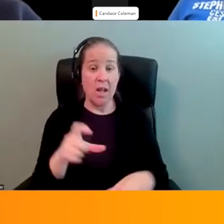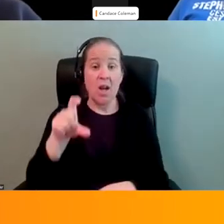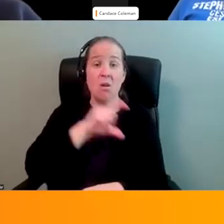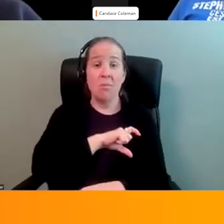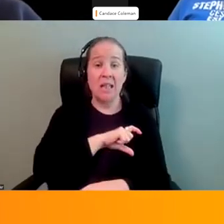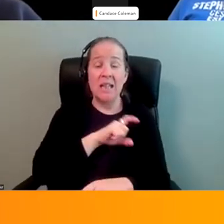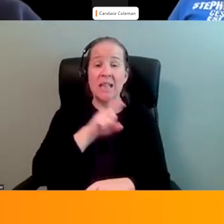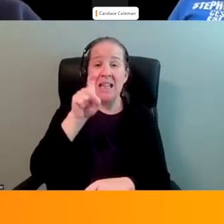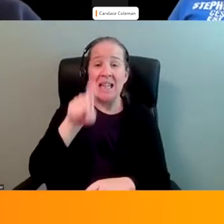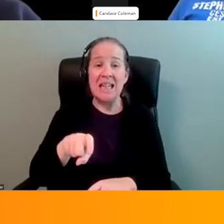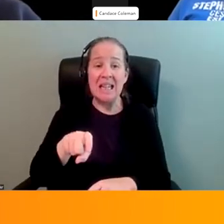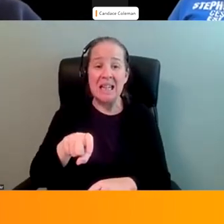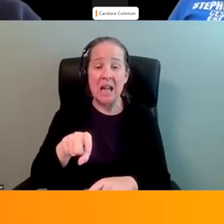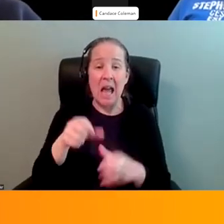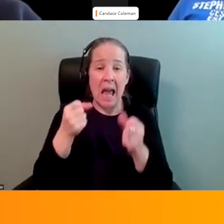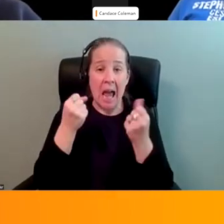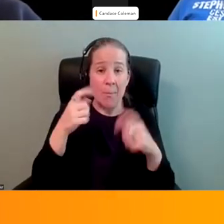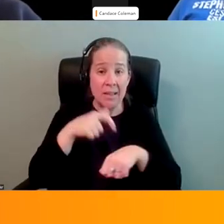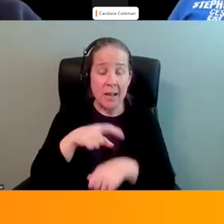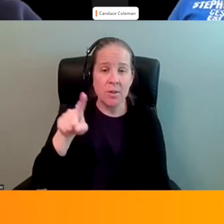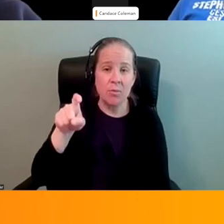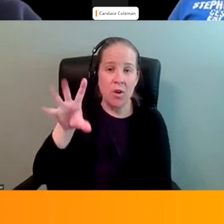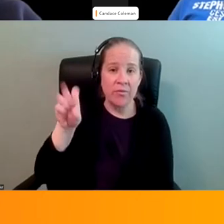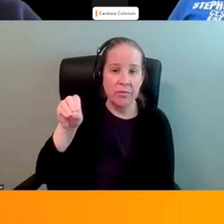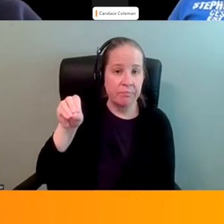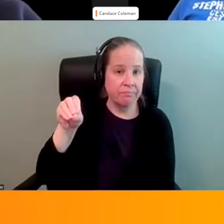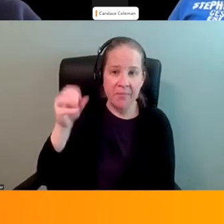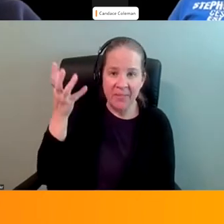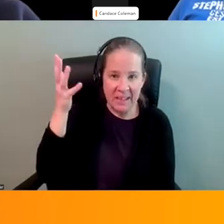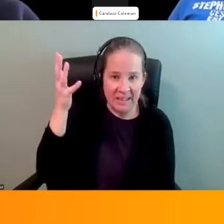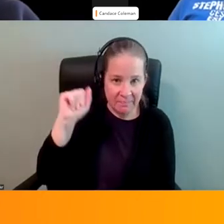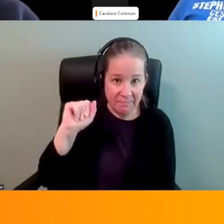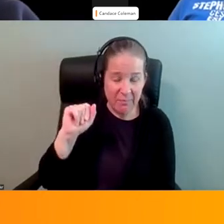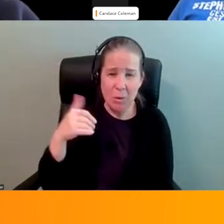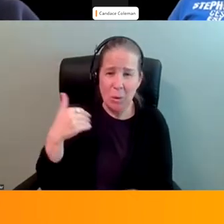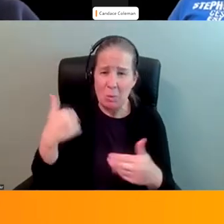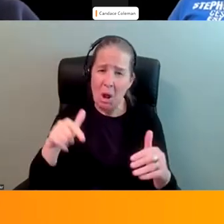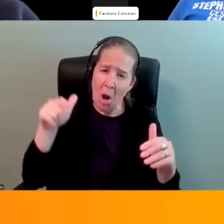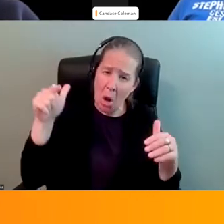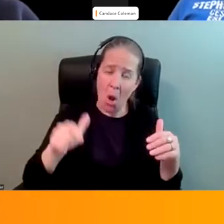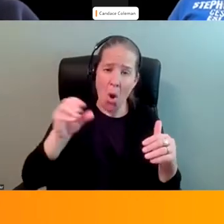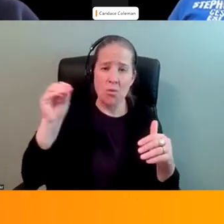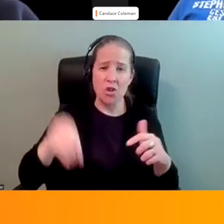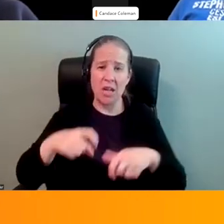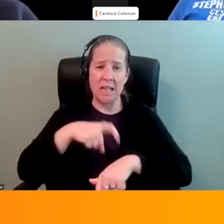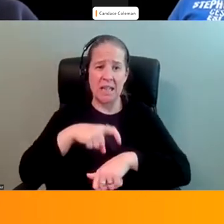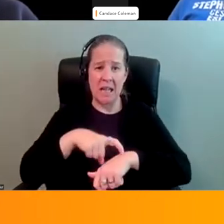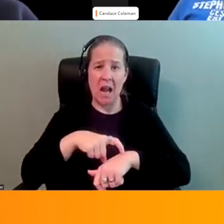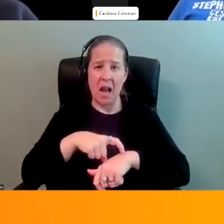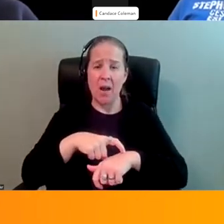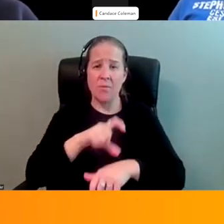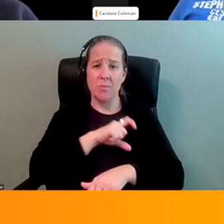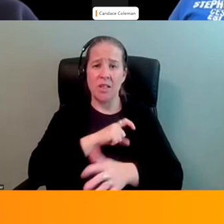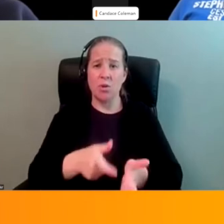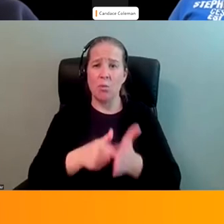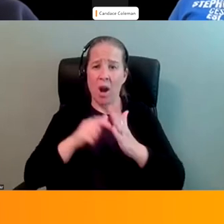only needed 150 times. That is an incredibly low percentage of times where the police were even needed on the scene.